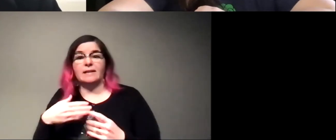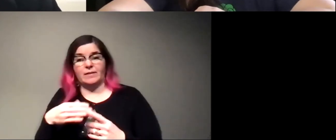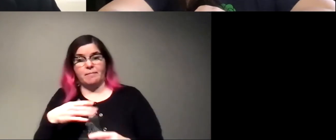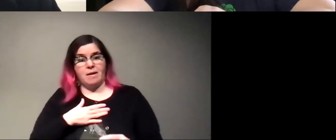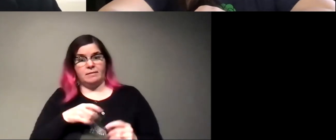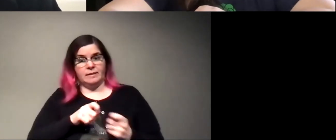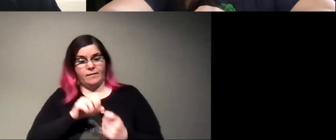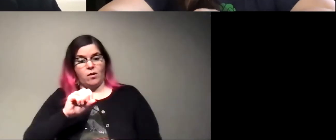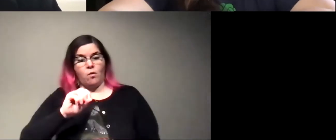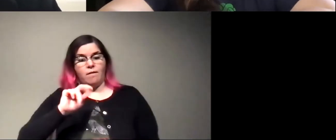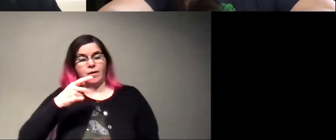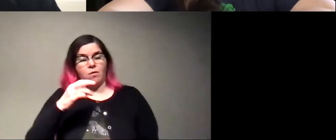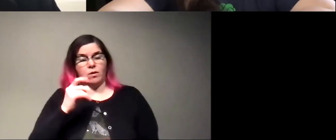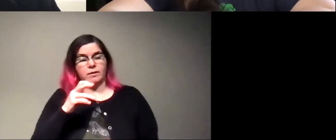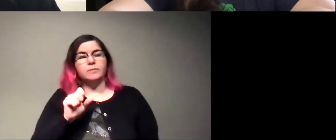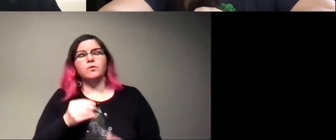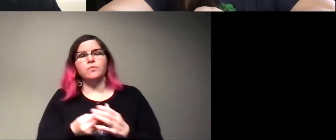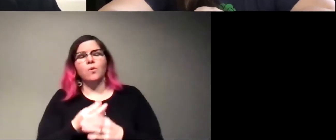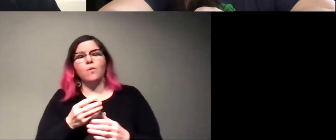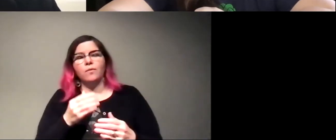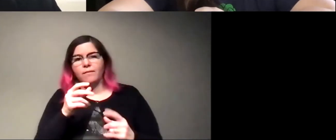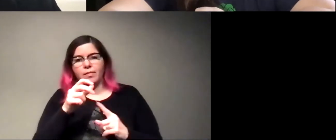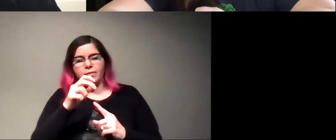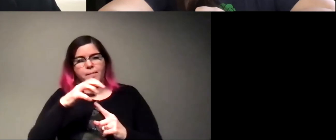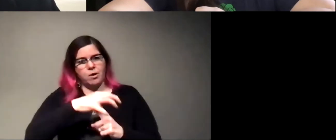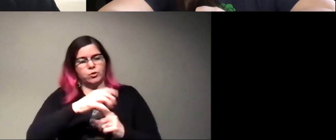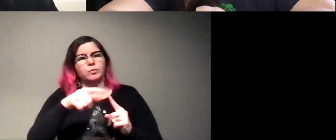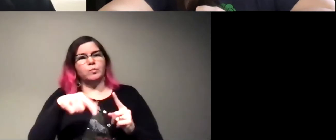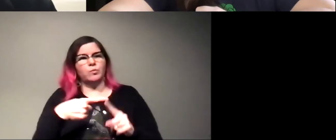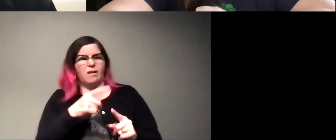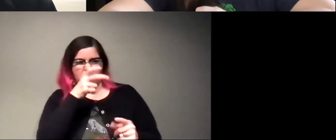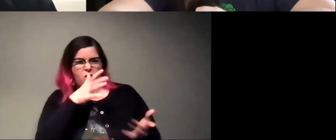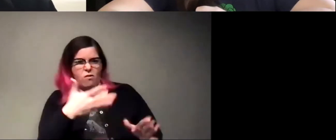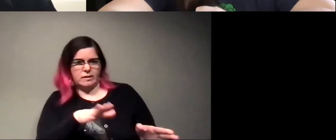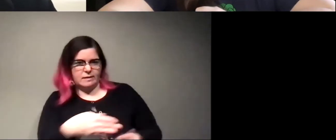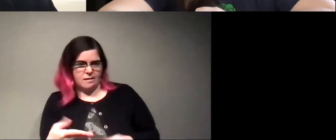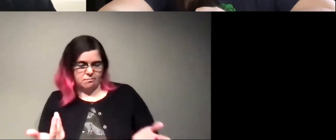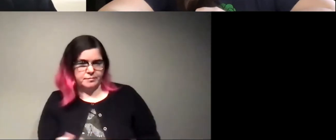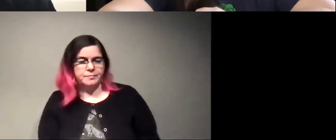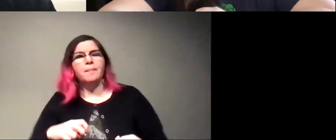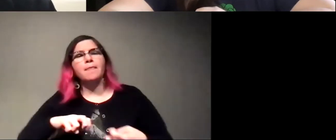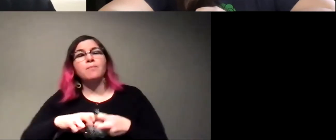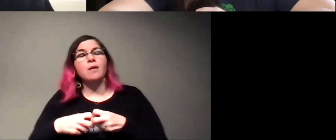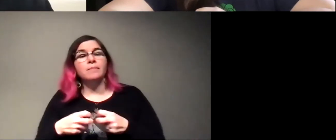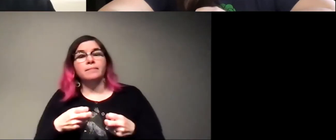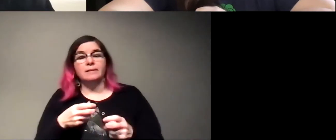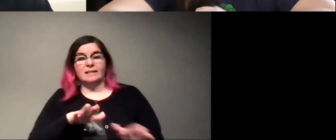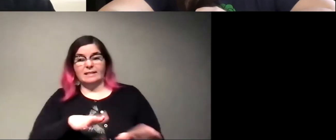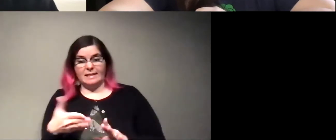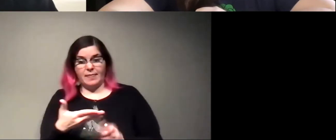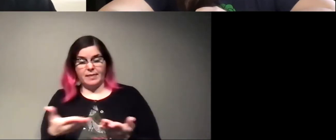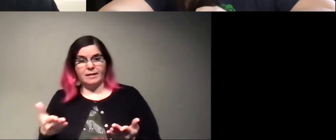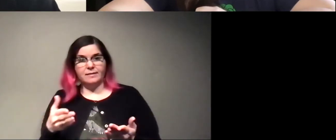most of its growth of its mushroom when the ant is dead. Um, the problem with that is that things that are dead don't